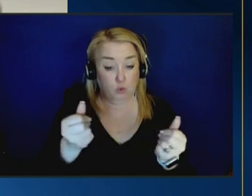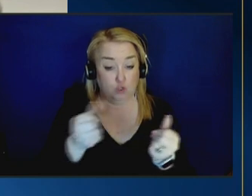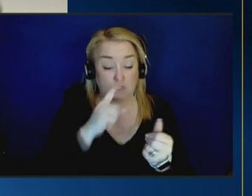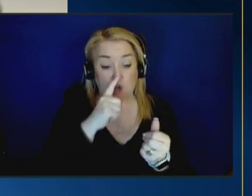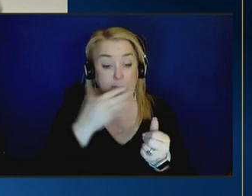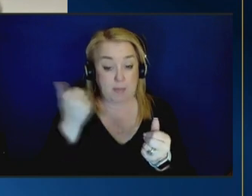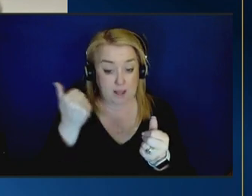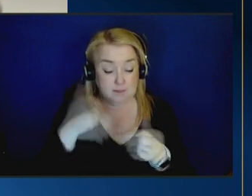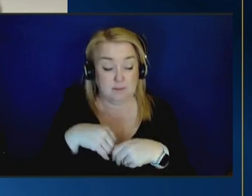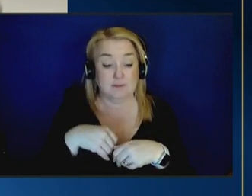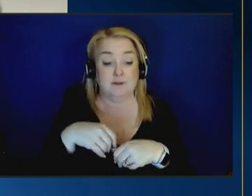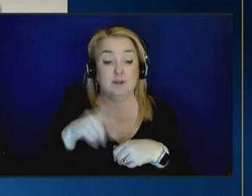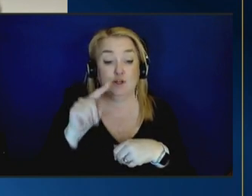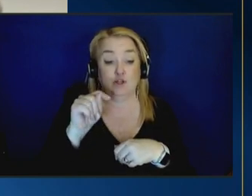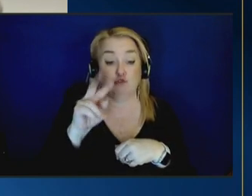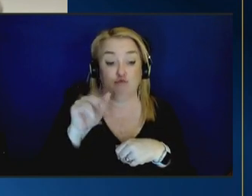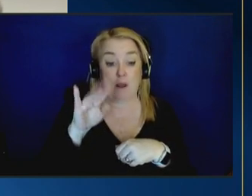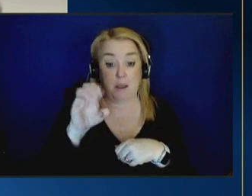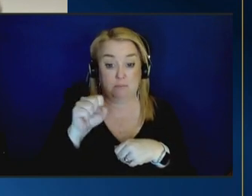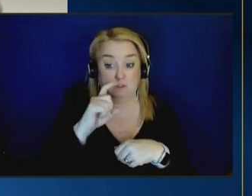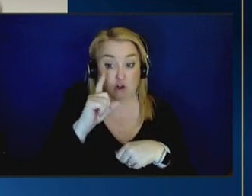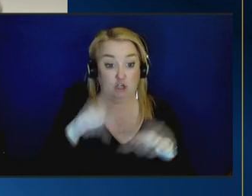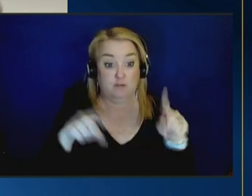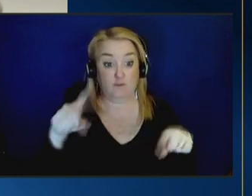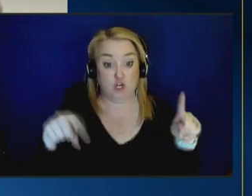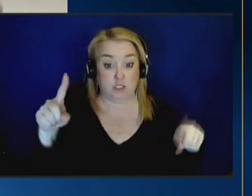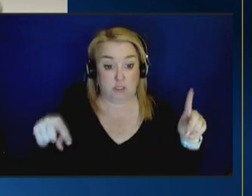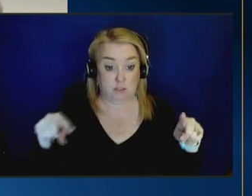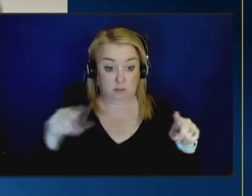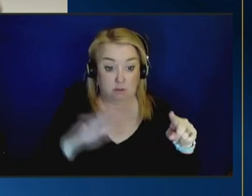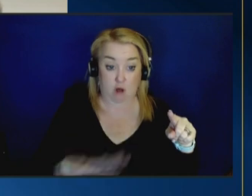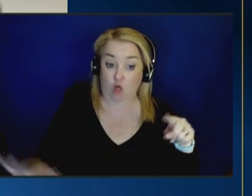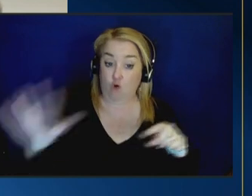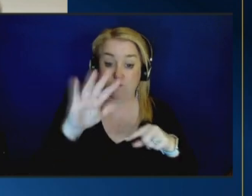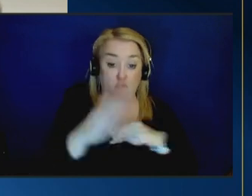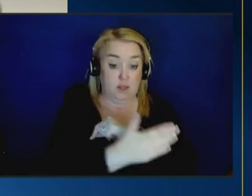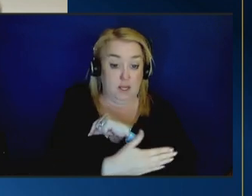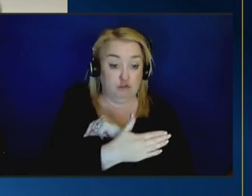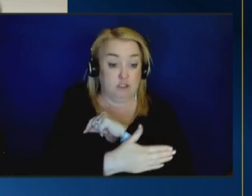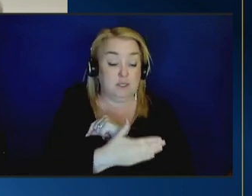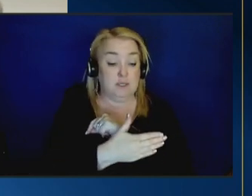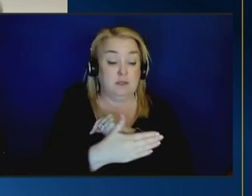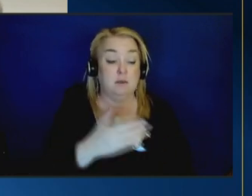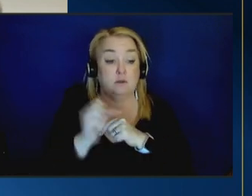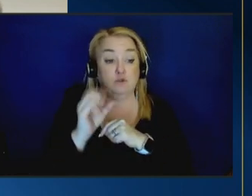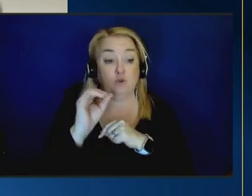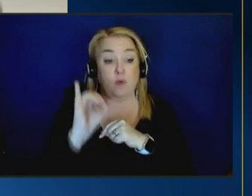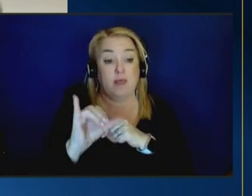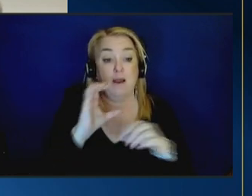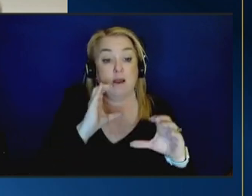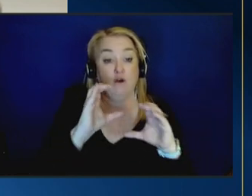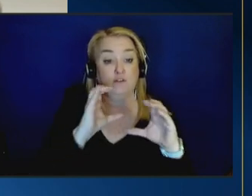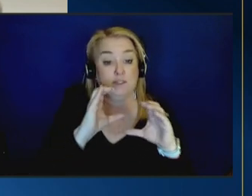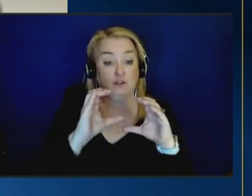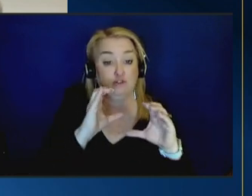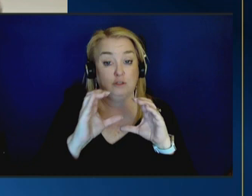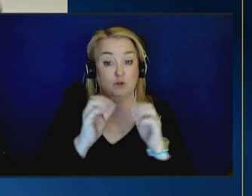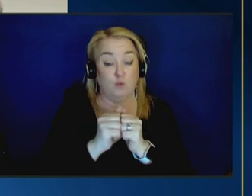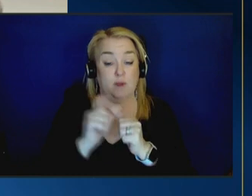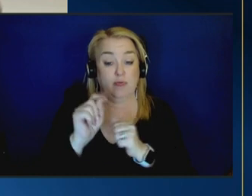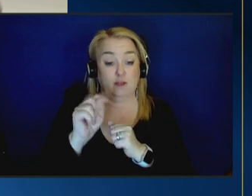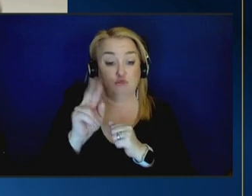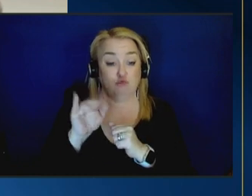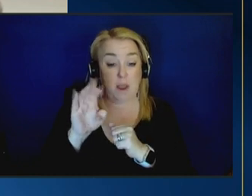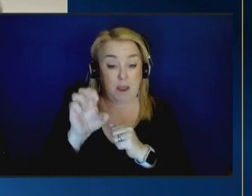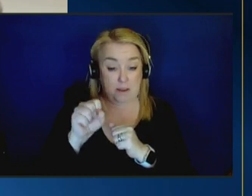populations are diverse uh across the country and so um those conversations uh with tribes at the table